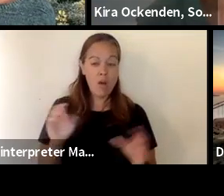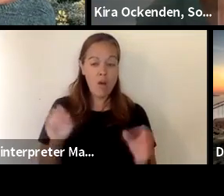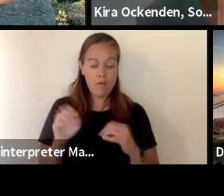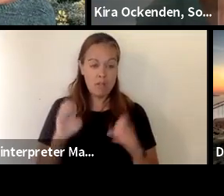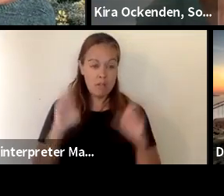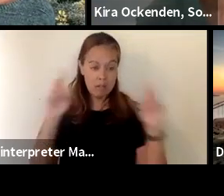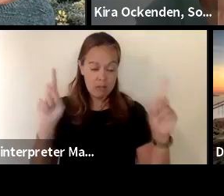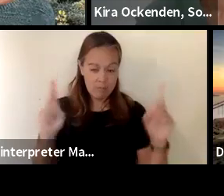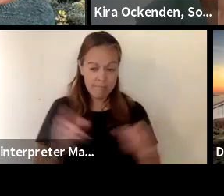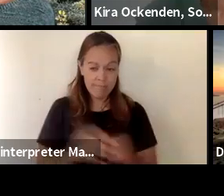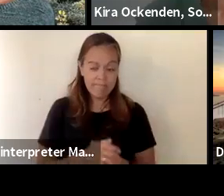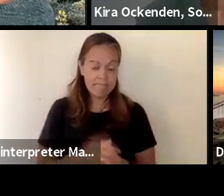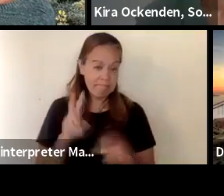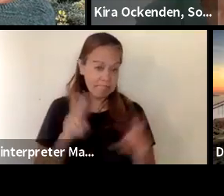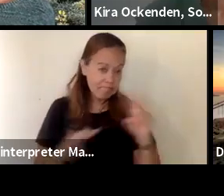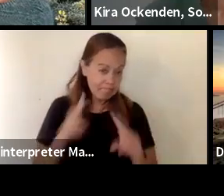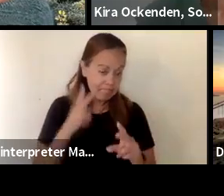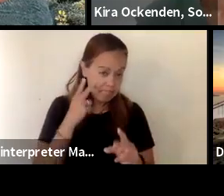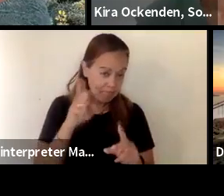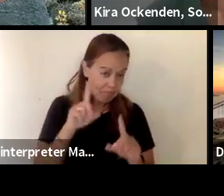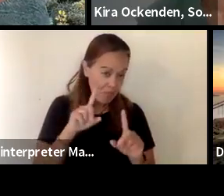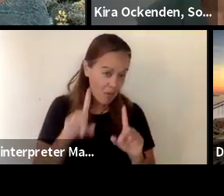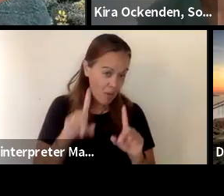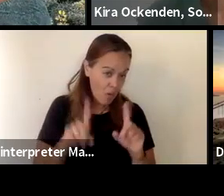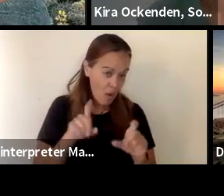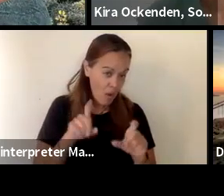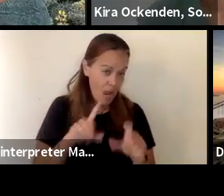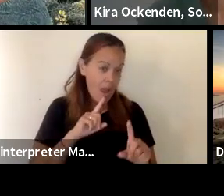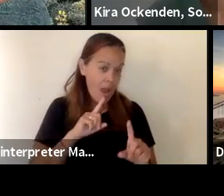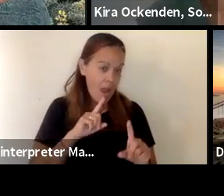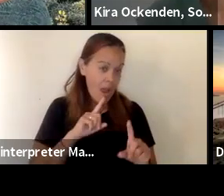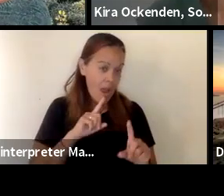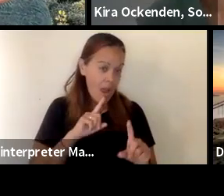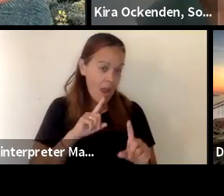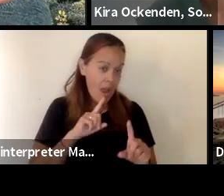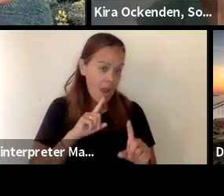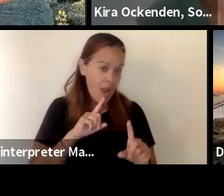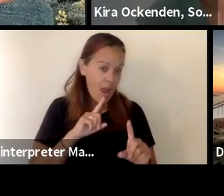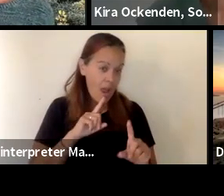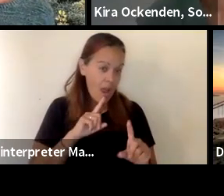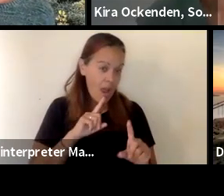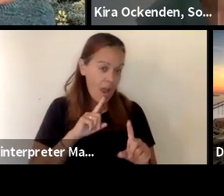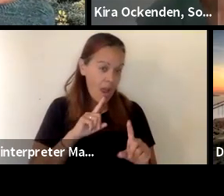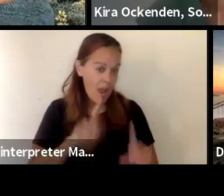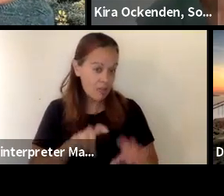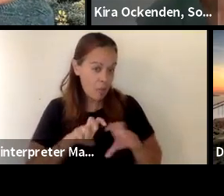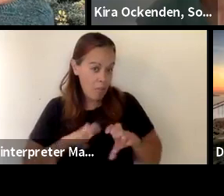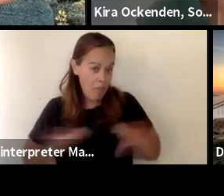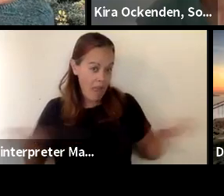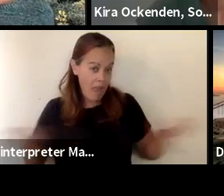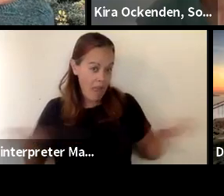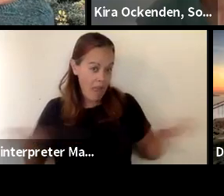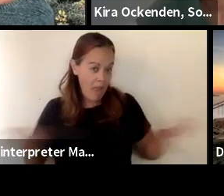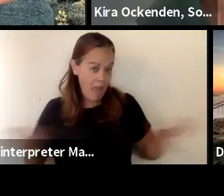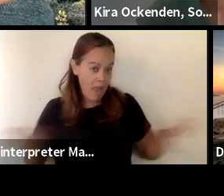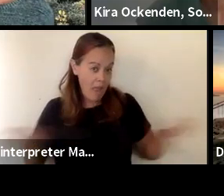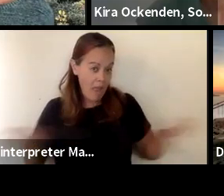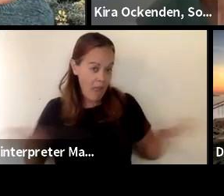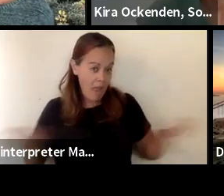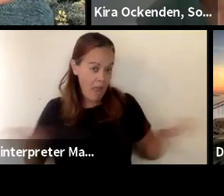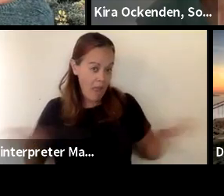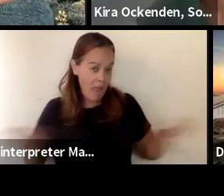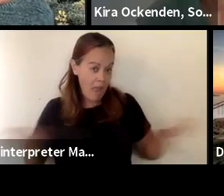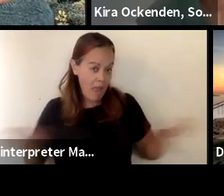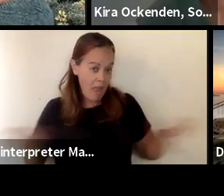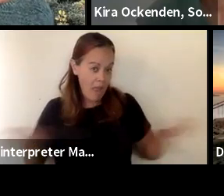and and moderating our question answer panel at the very end in addition to help us address the questions from the public and the